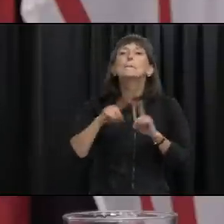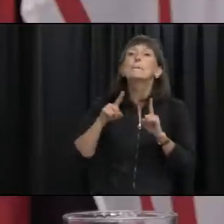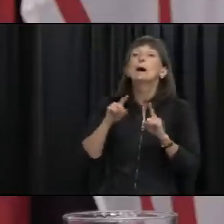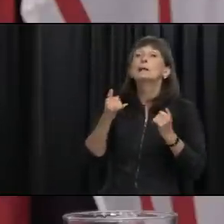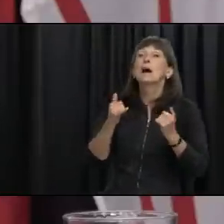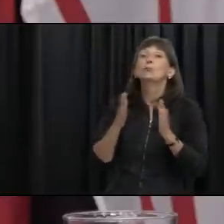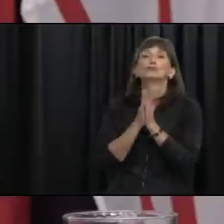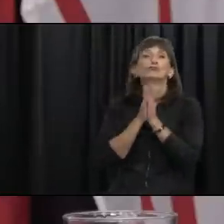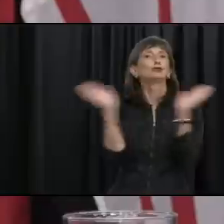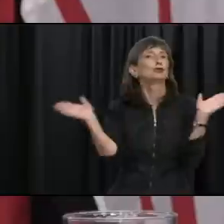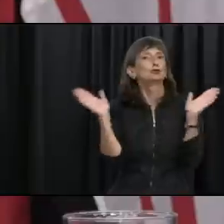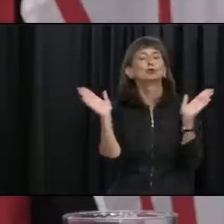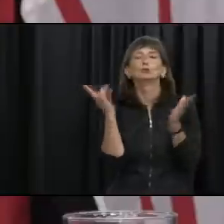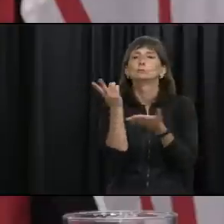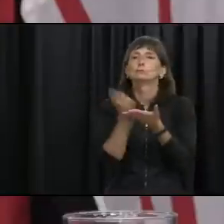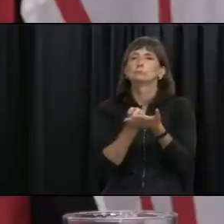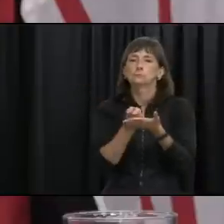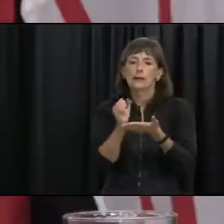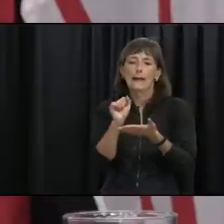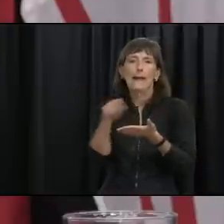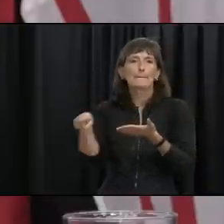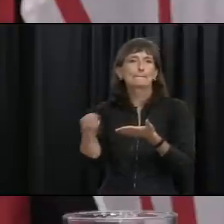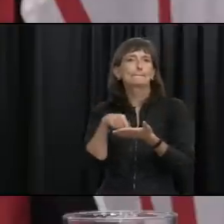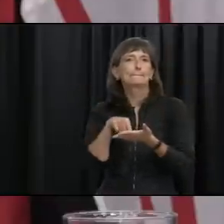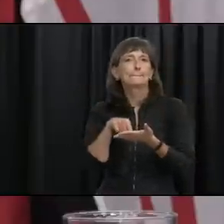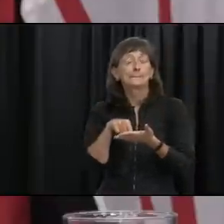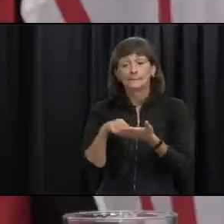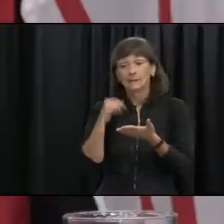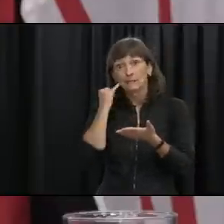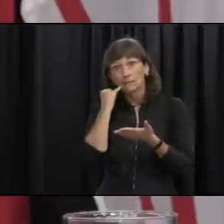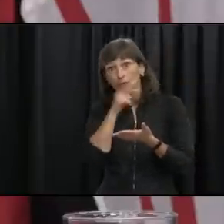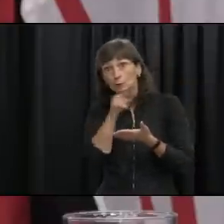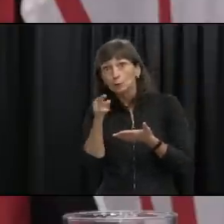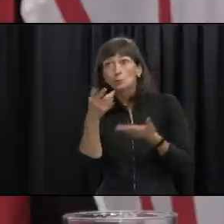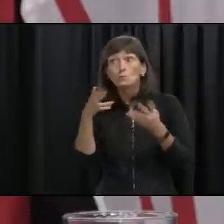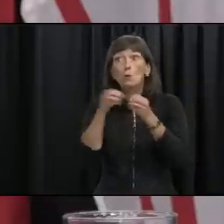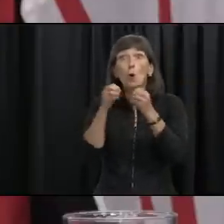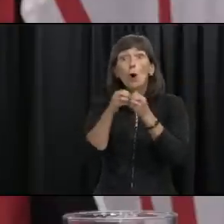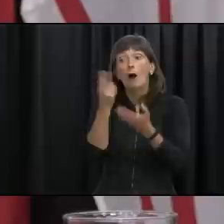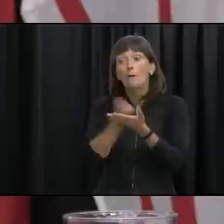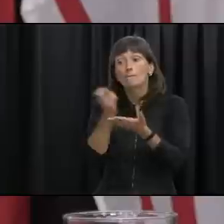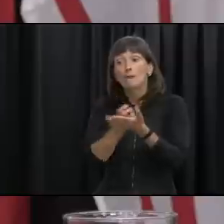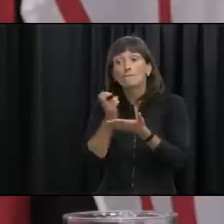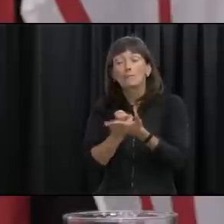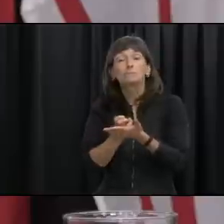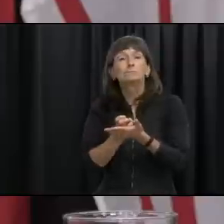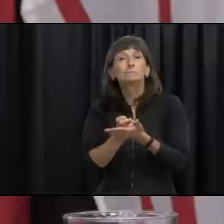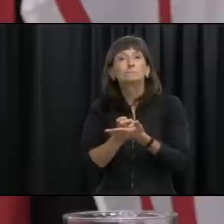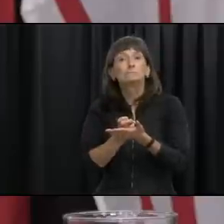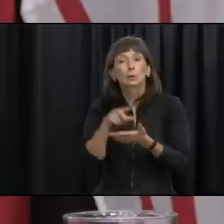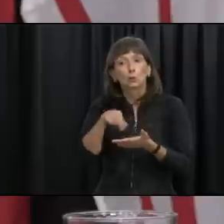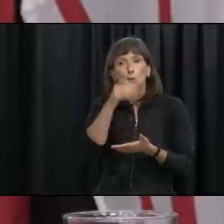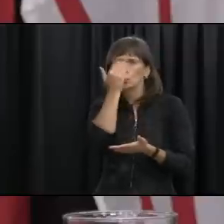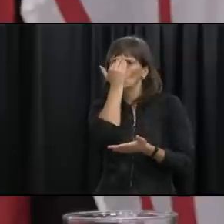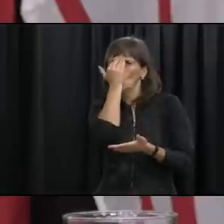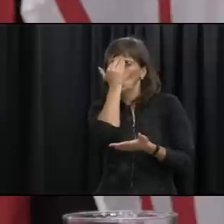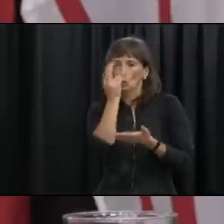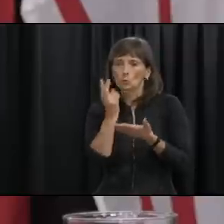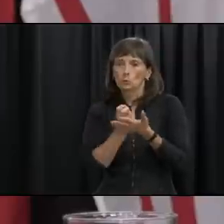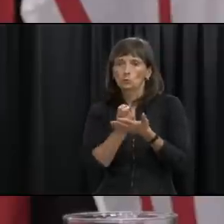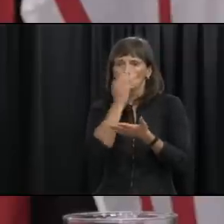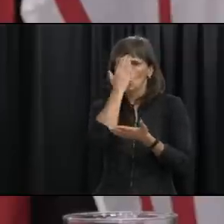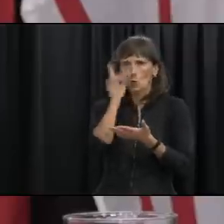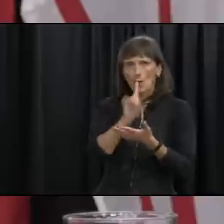beginning but the facts of the case are the more people who have this app the more people who we're aware of through